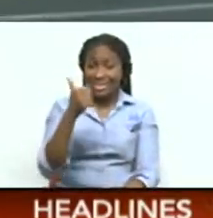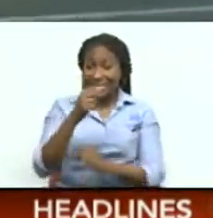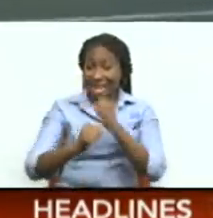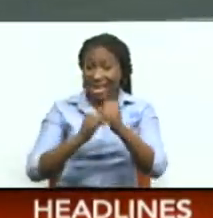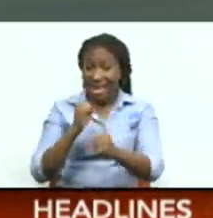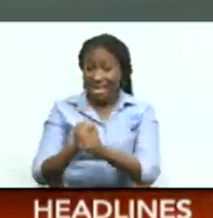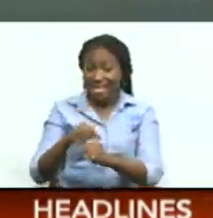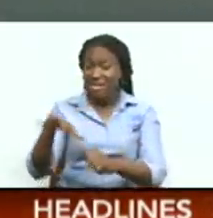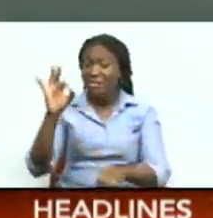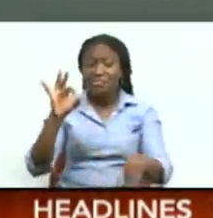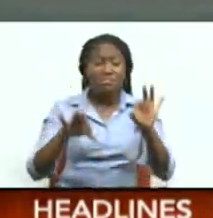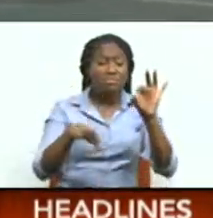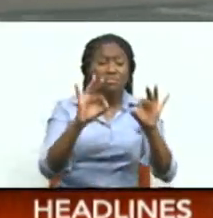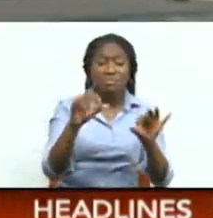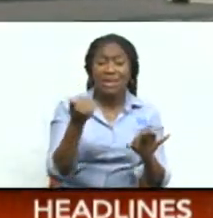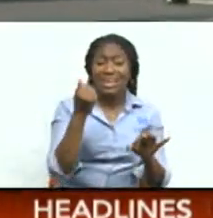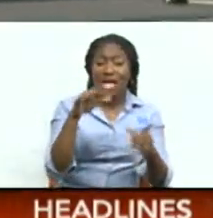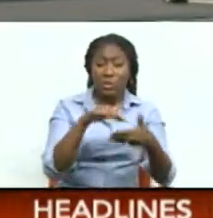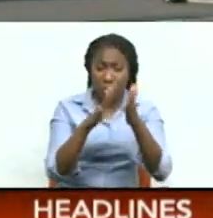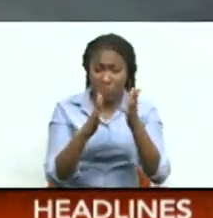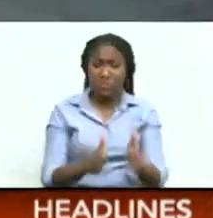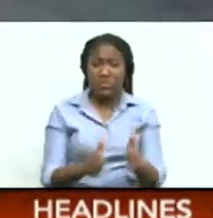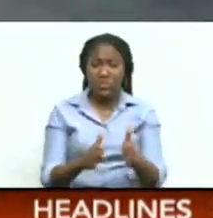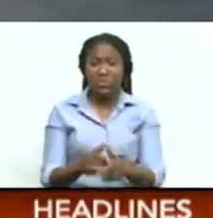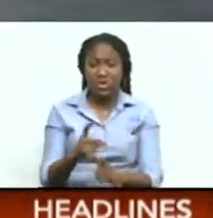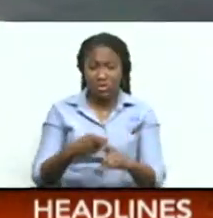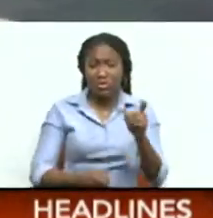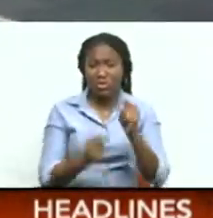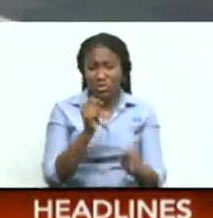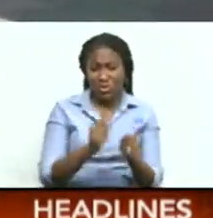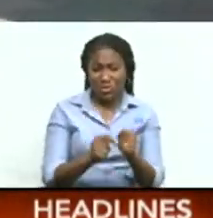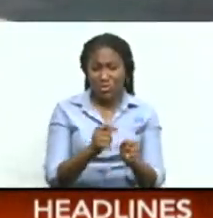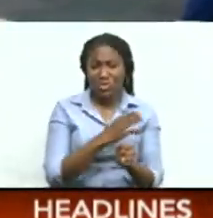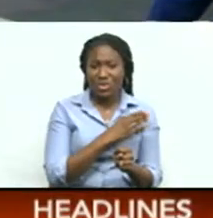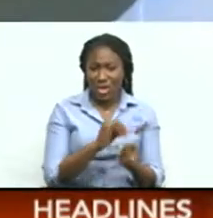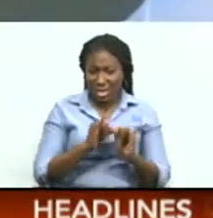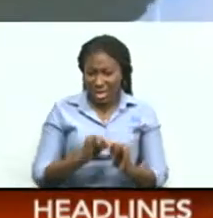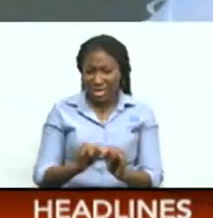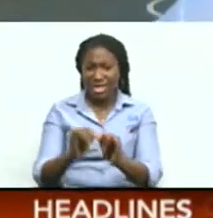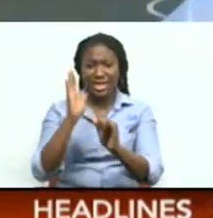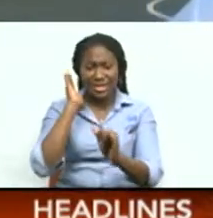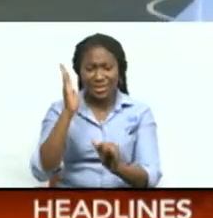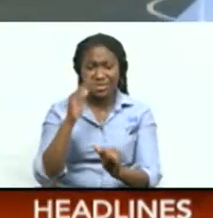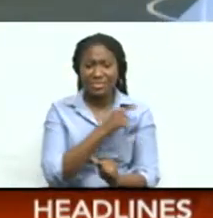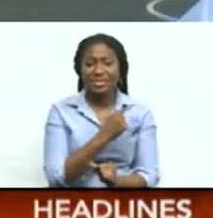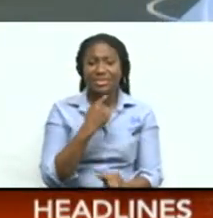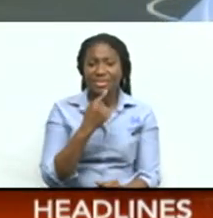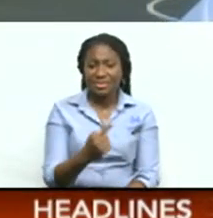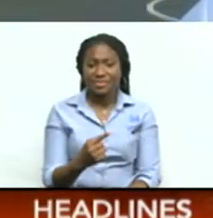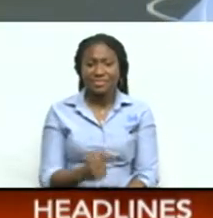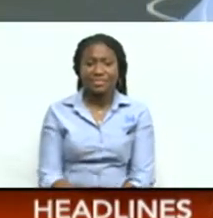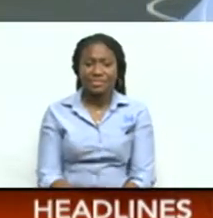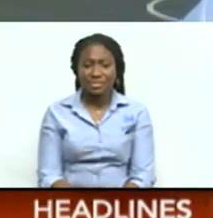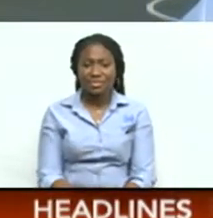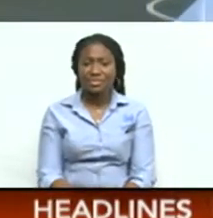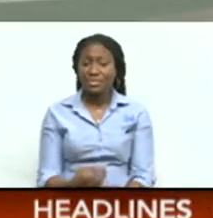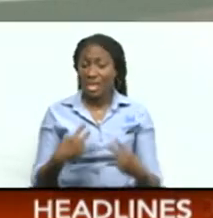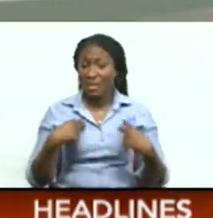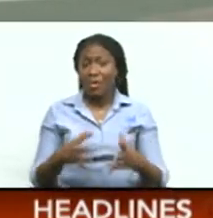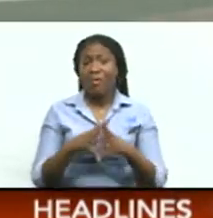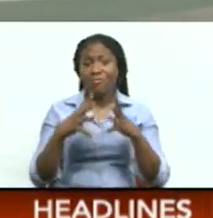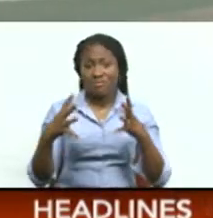student-athletes have benefited from the association And that trend may be set to continue So far we have a high level of competition